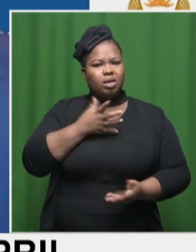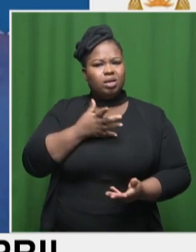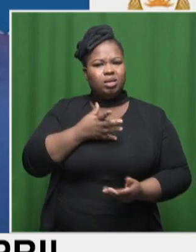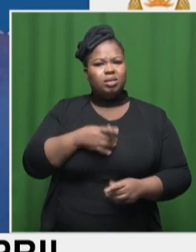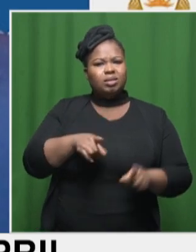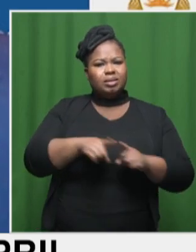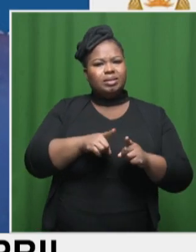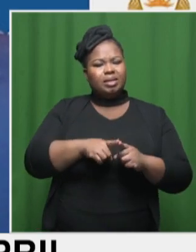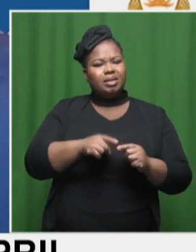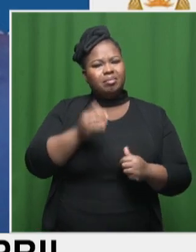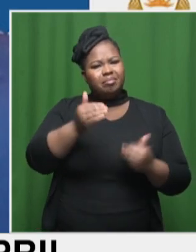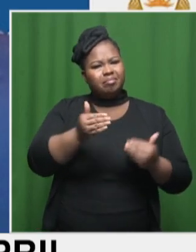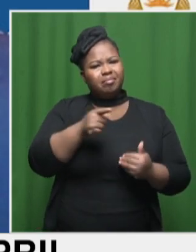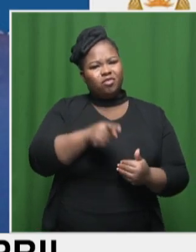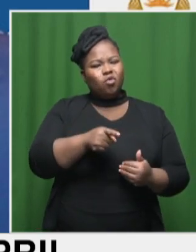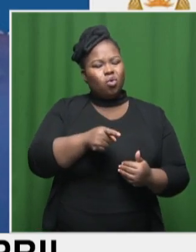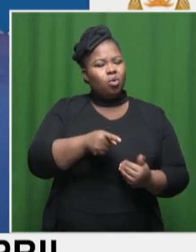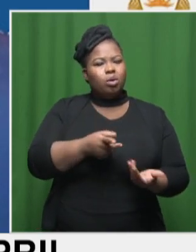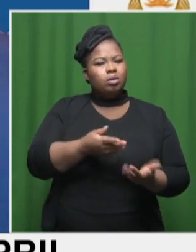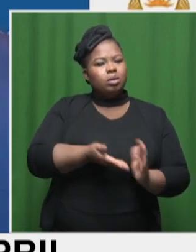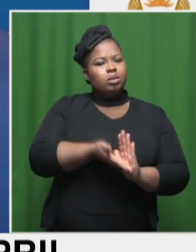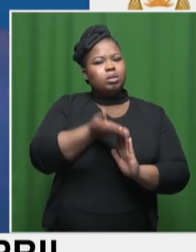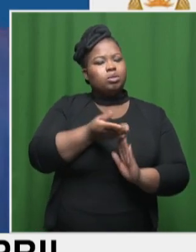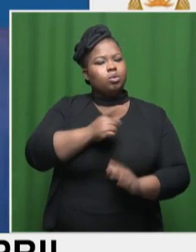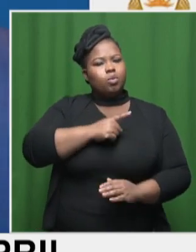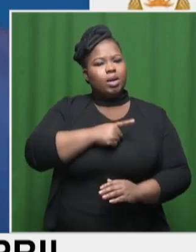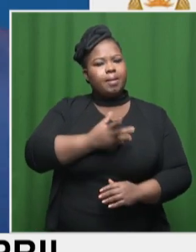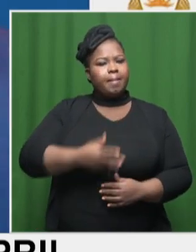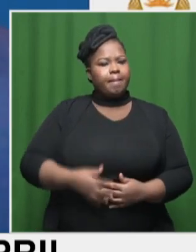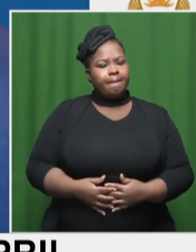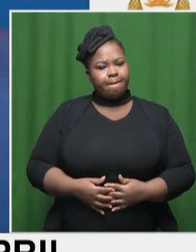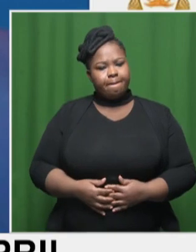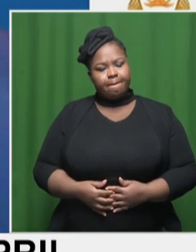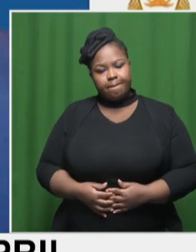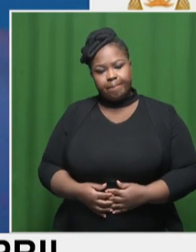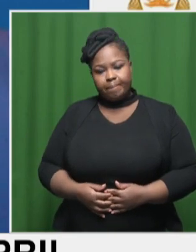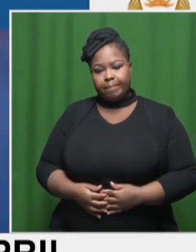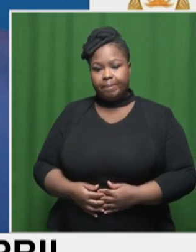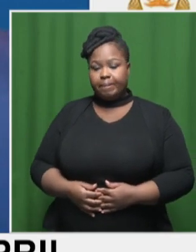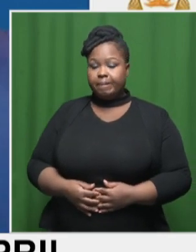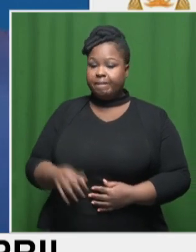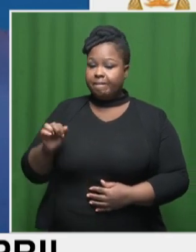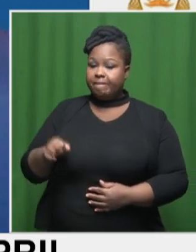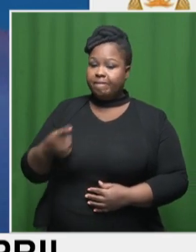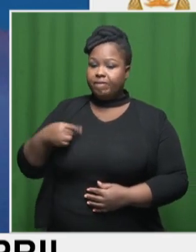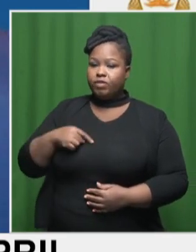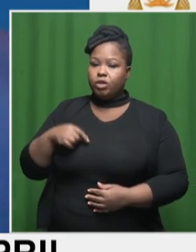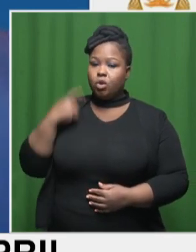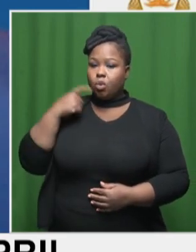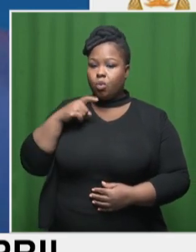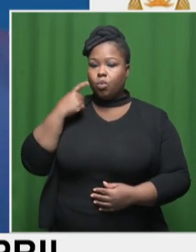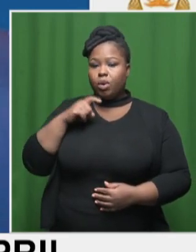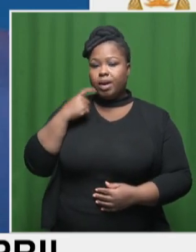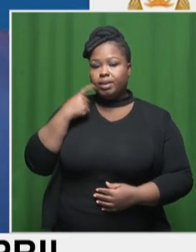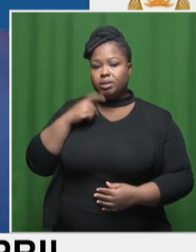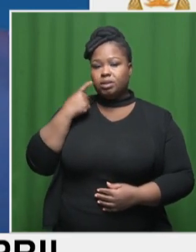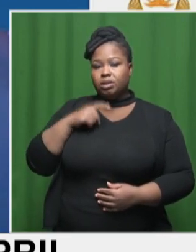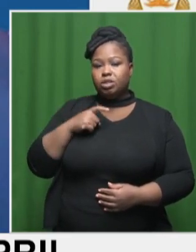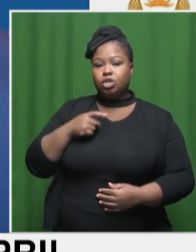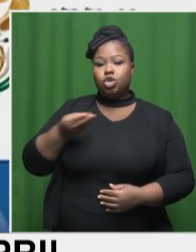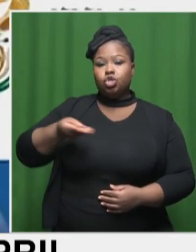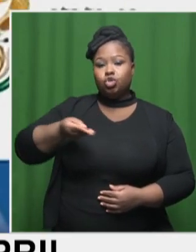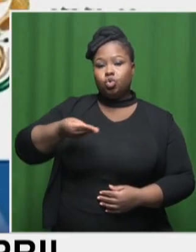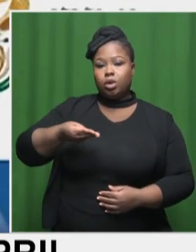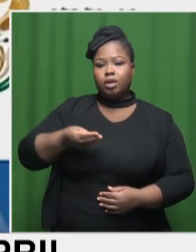for example, in that band? Yeah, so absolutely. So we saw white sugar increasing quite significantly,